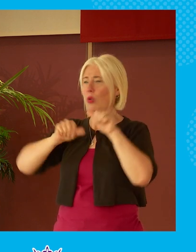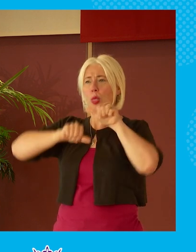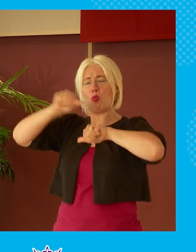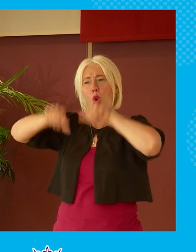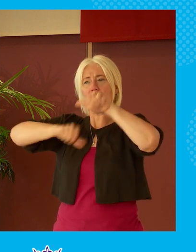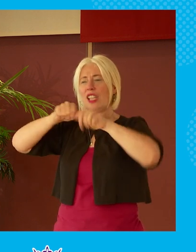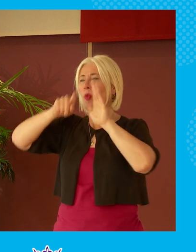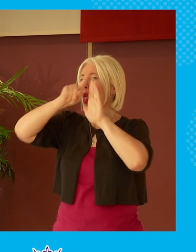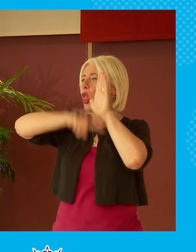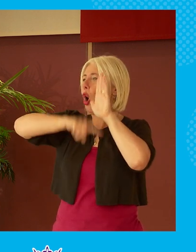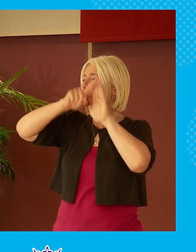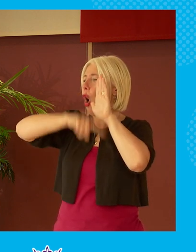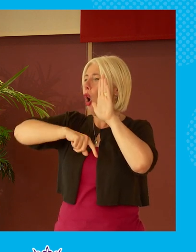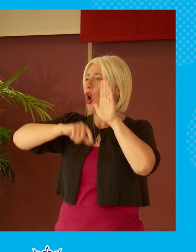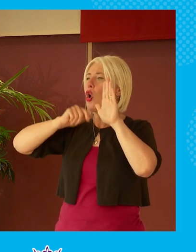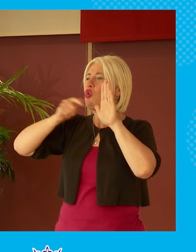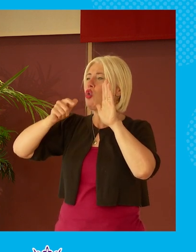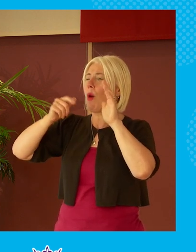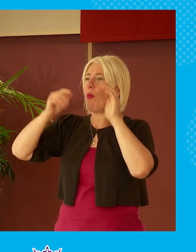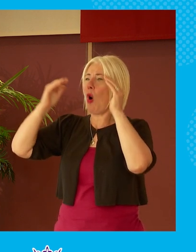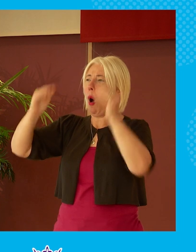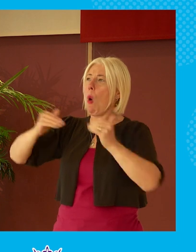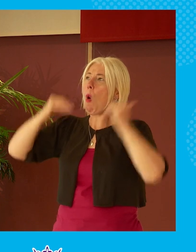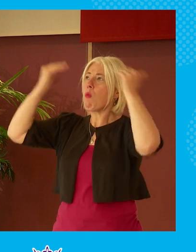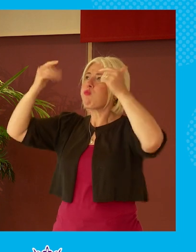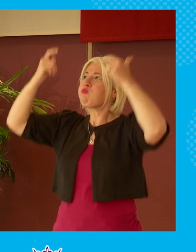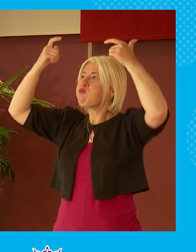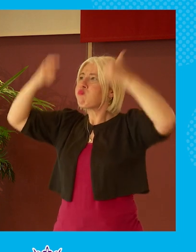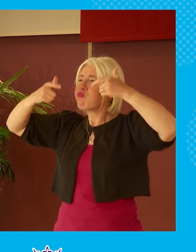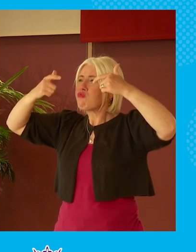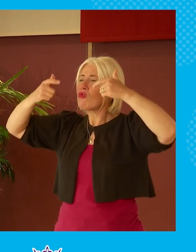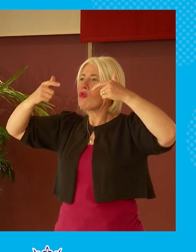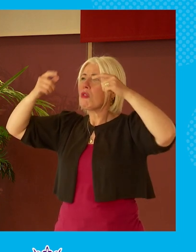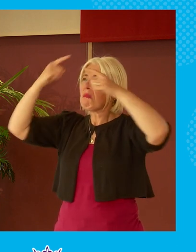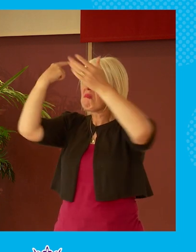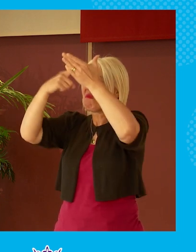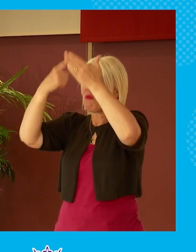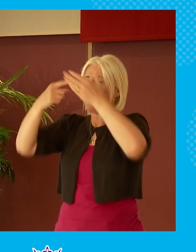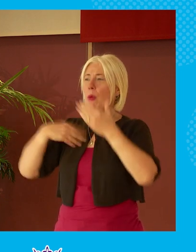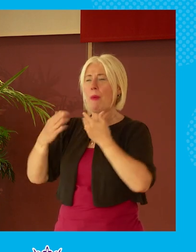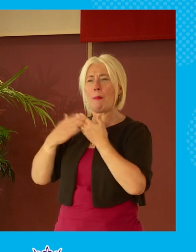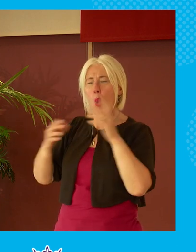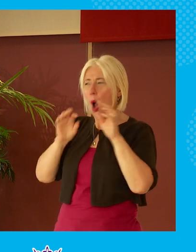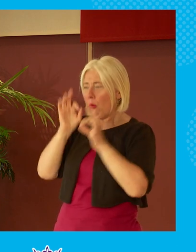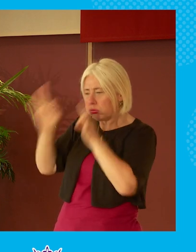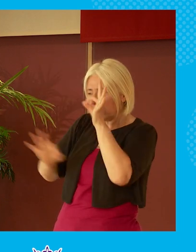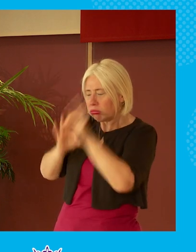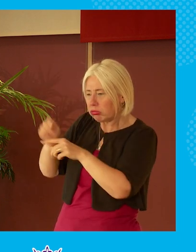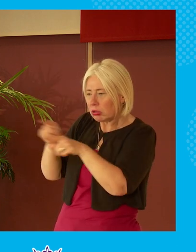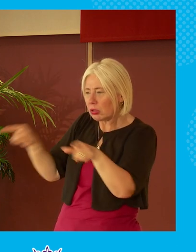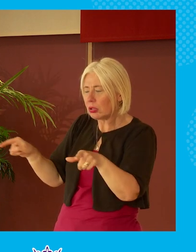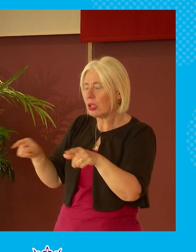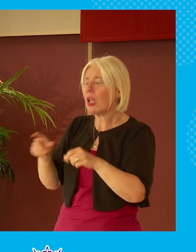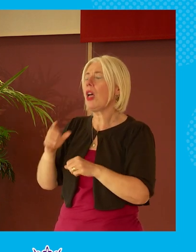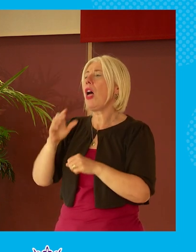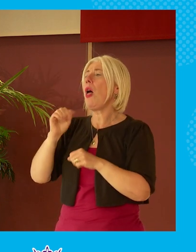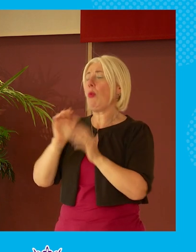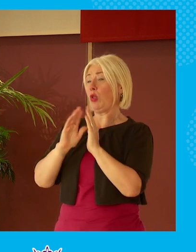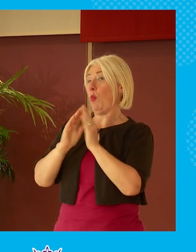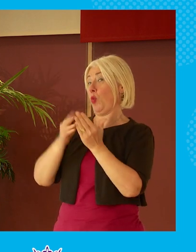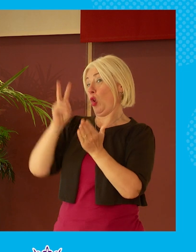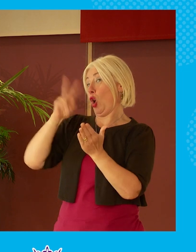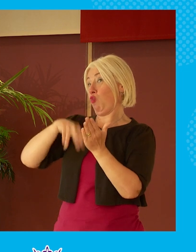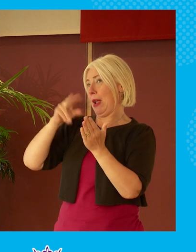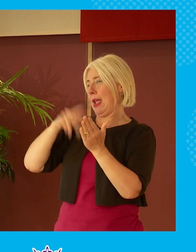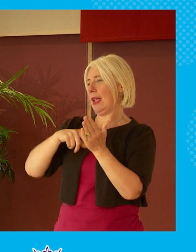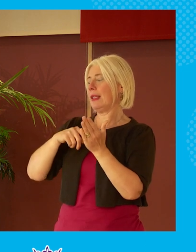law less adversarial within the courtroom and more inquisitorial because i read for example the book by the secret barrister and